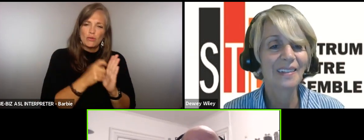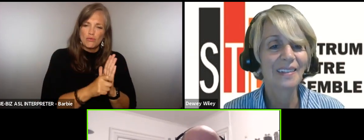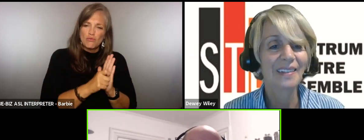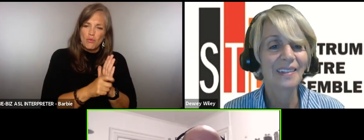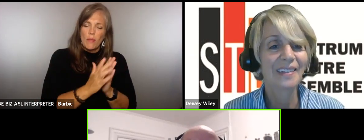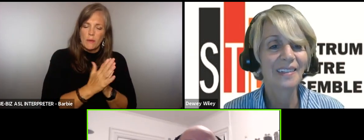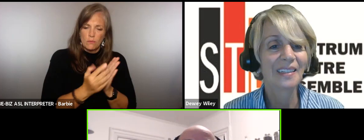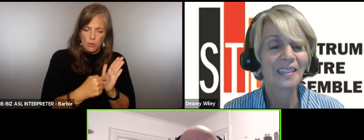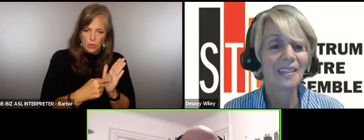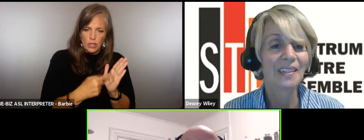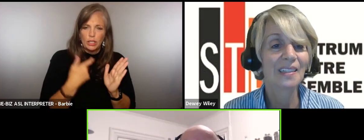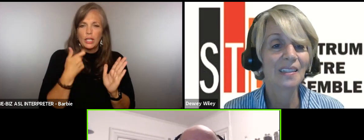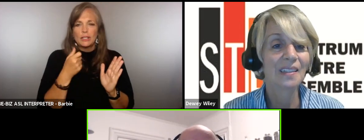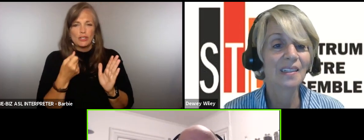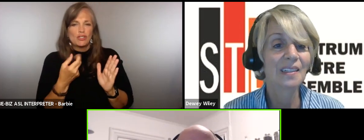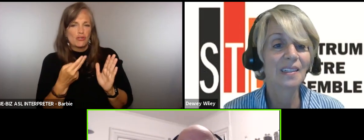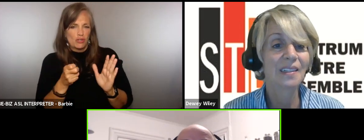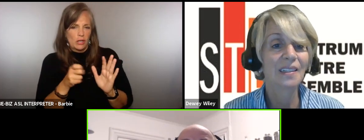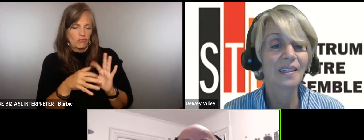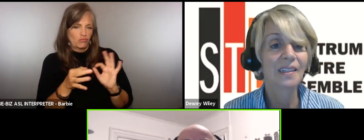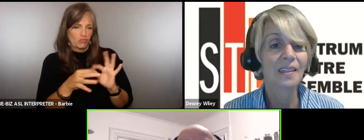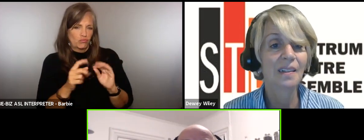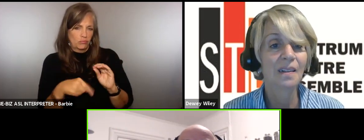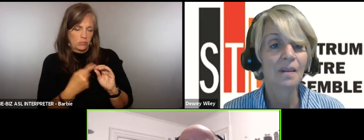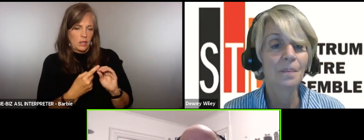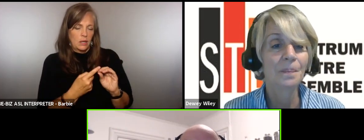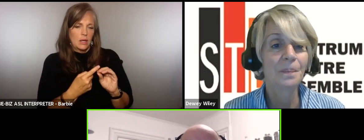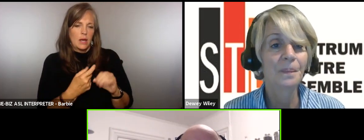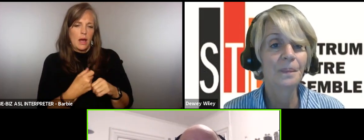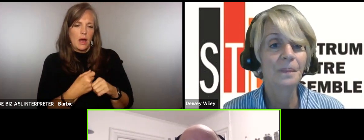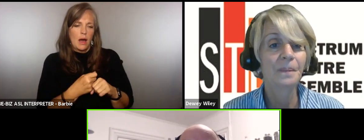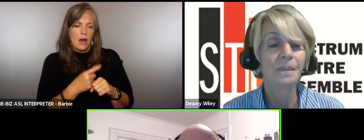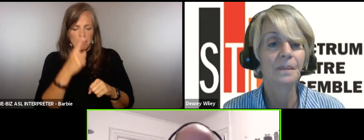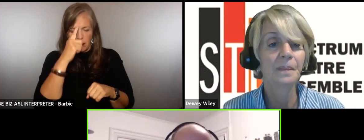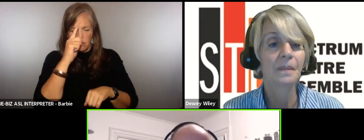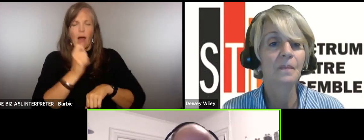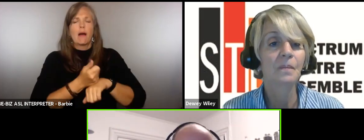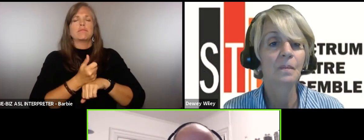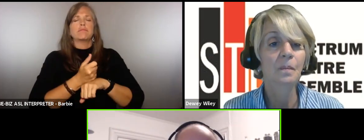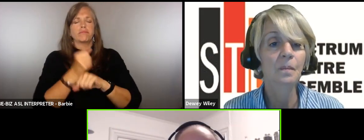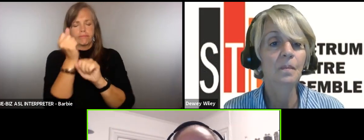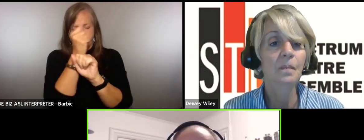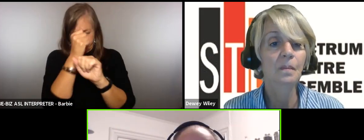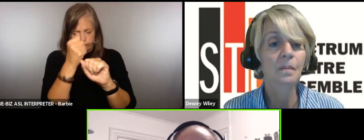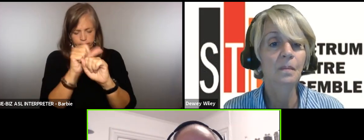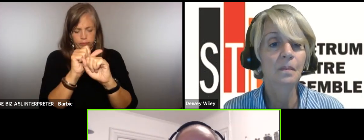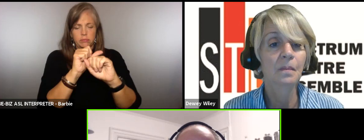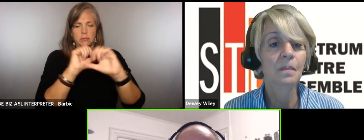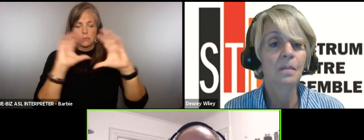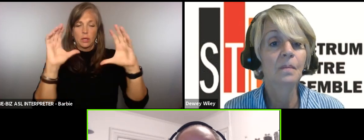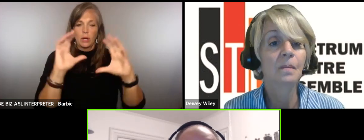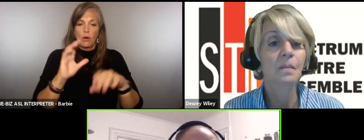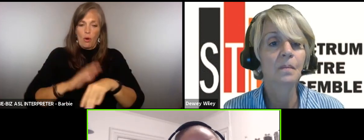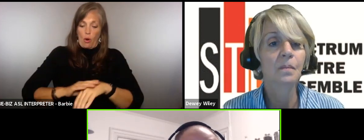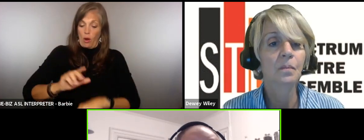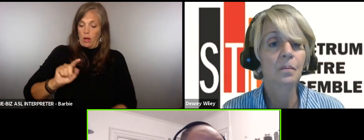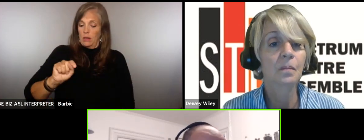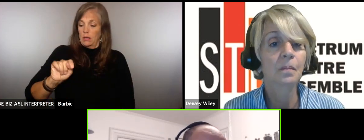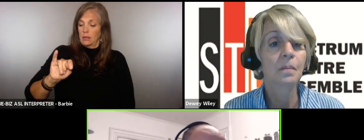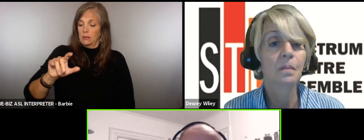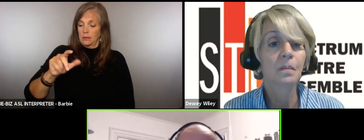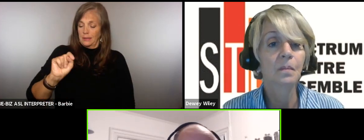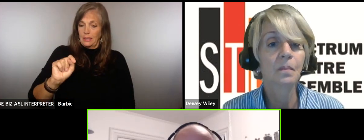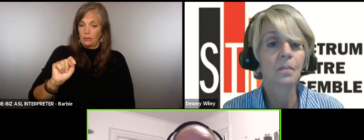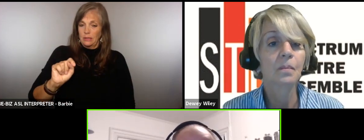about this and it really crystallized for me the memory that um when you're on tilt it means that you're not